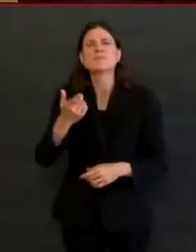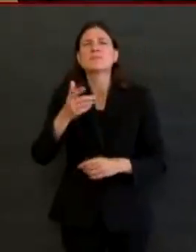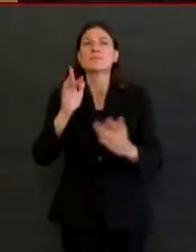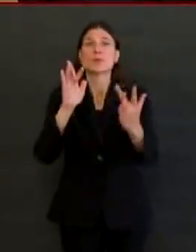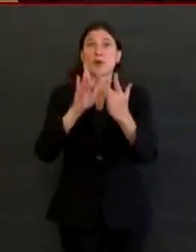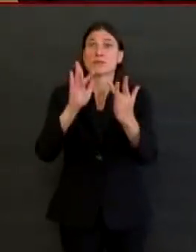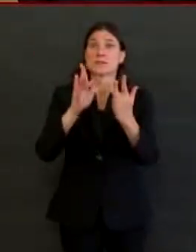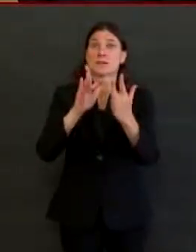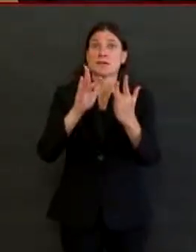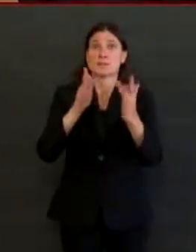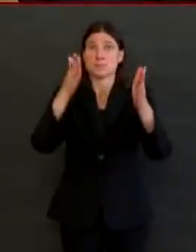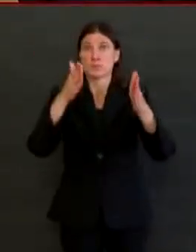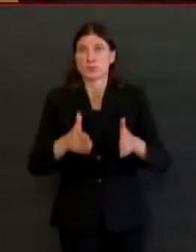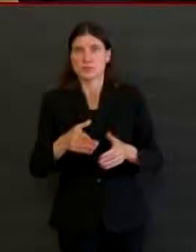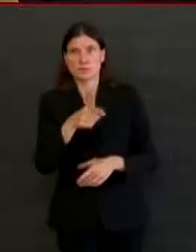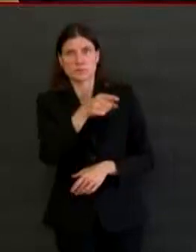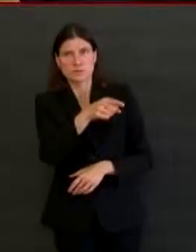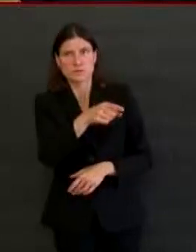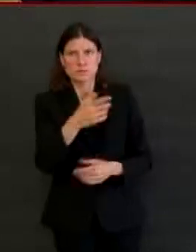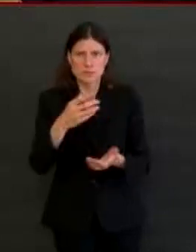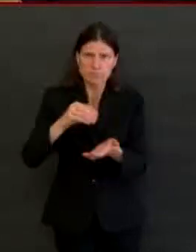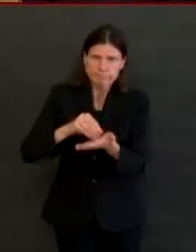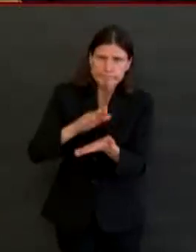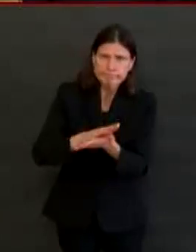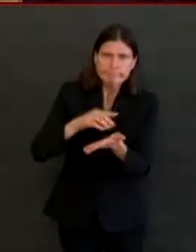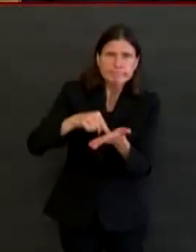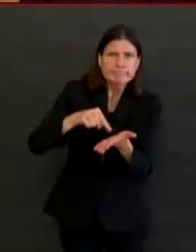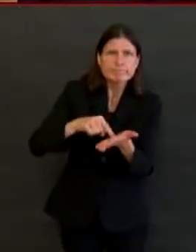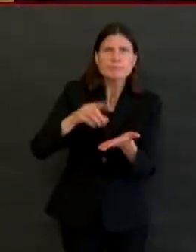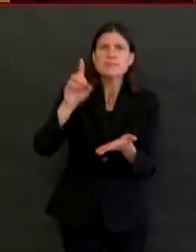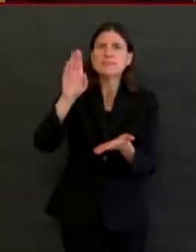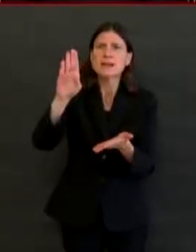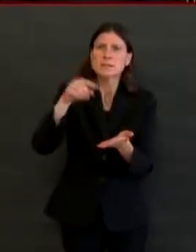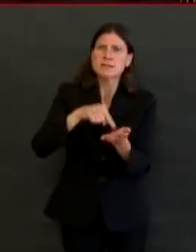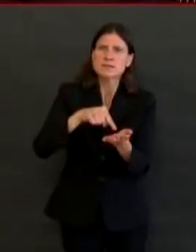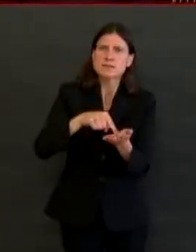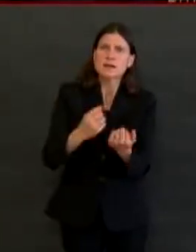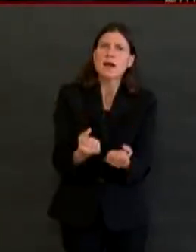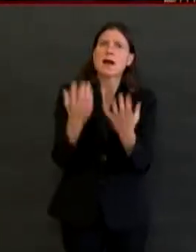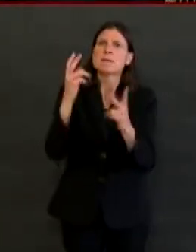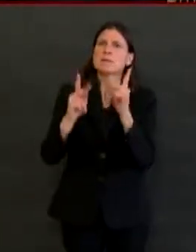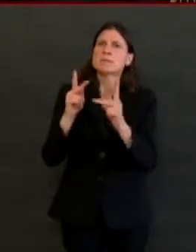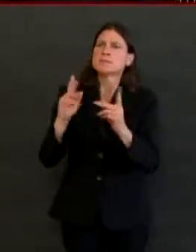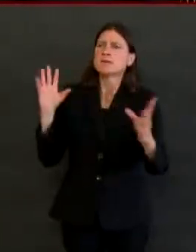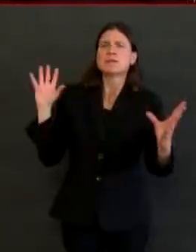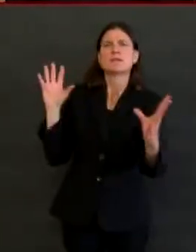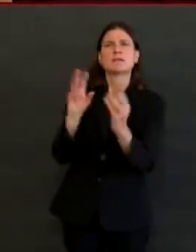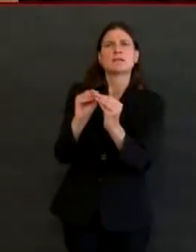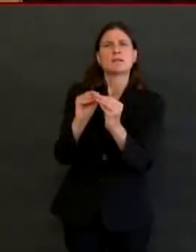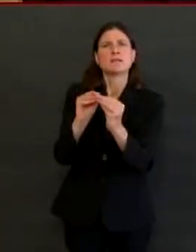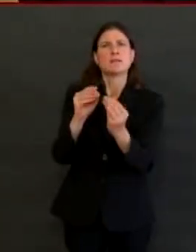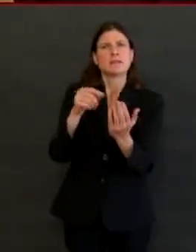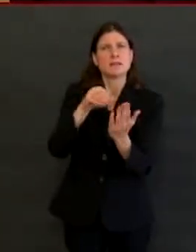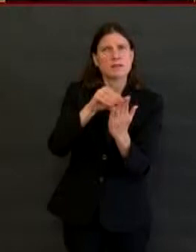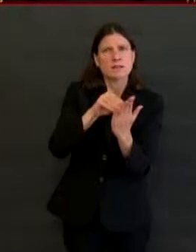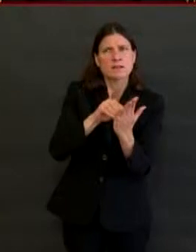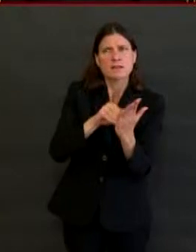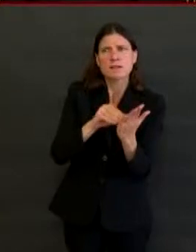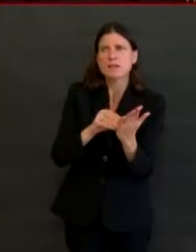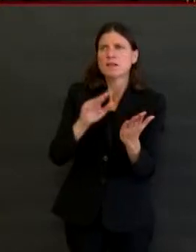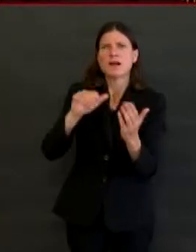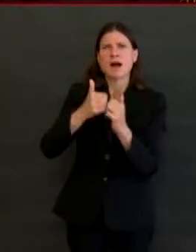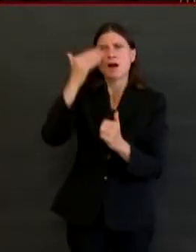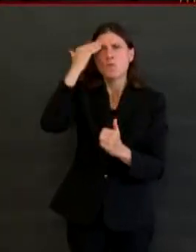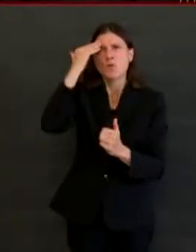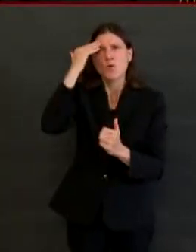If not, how long will the state maintain it, and how will it be used? Yeah, so keep in mind, when we do